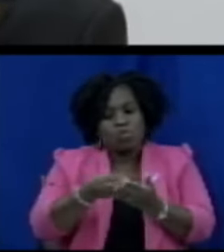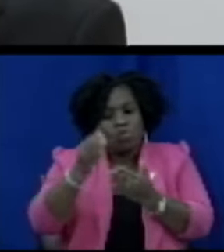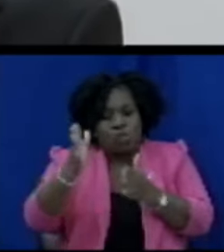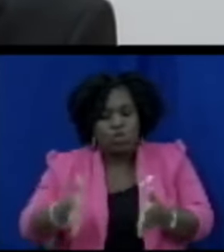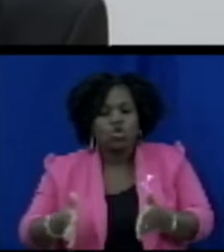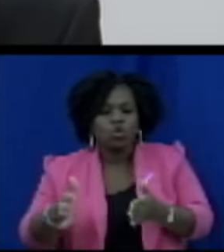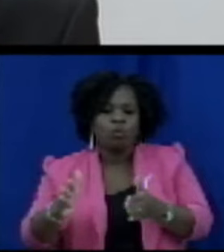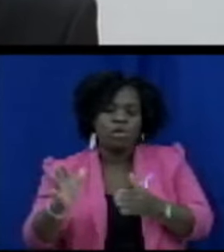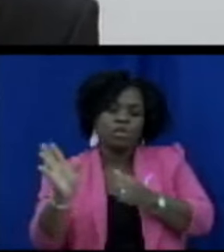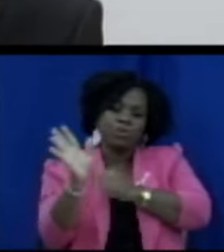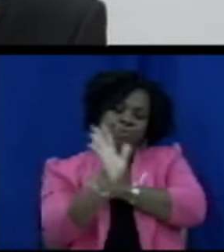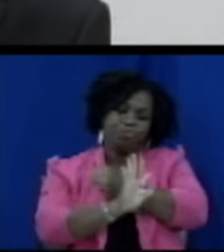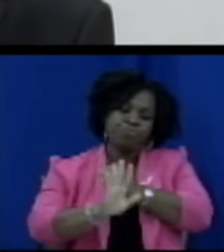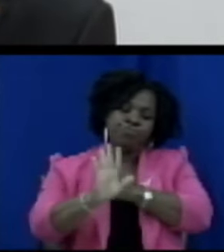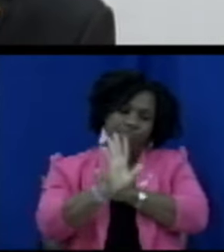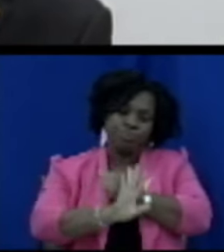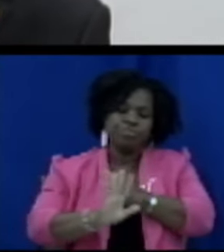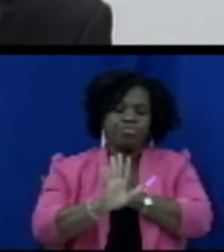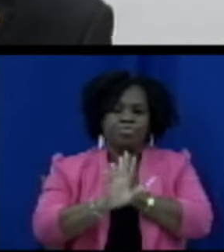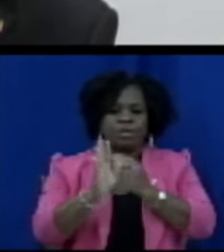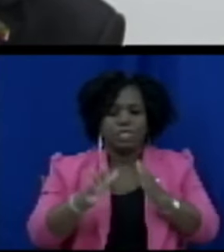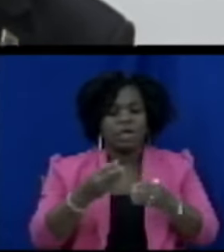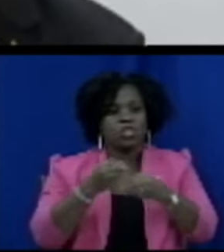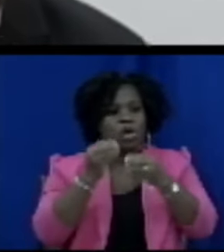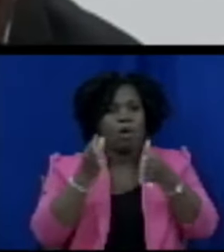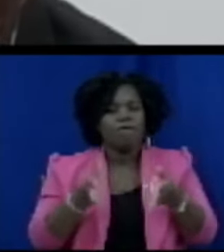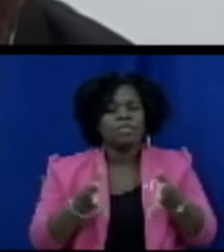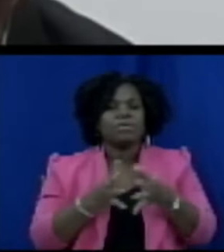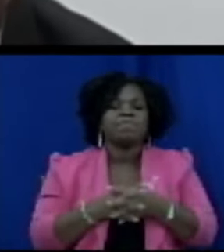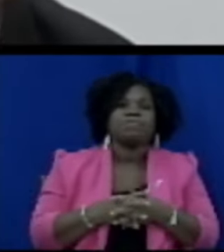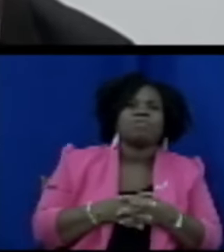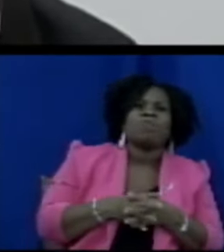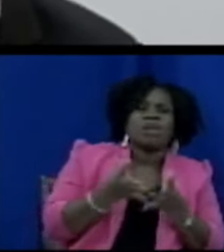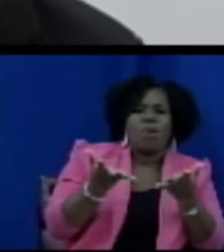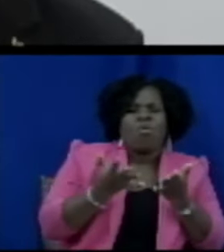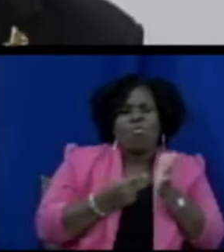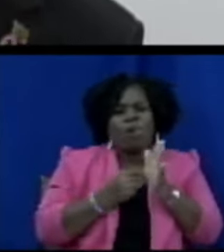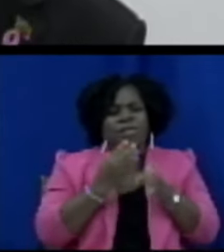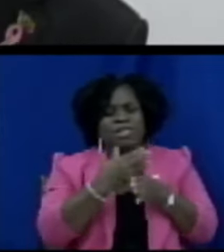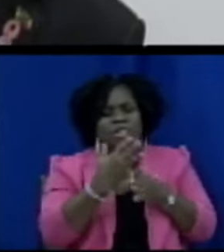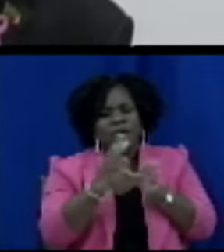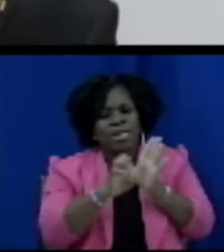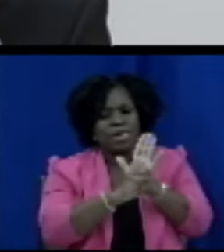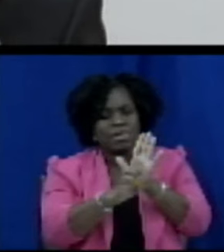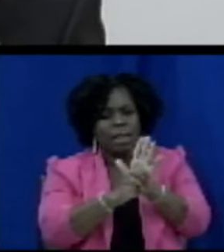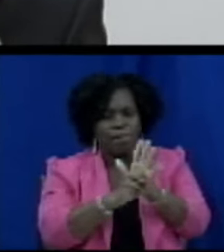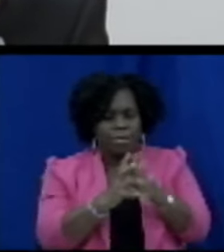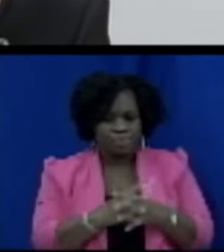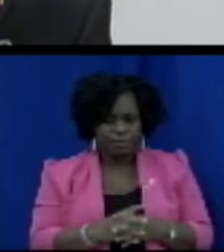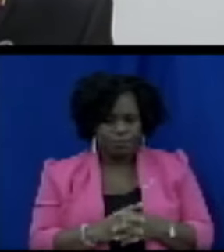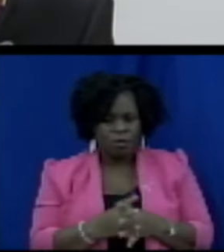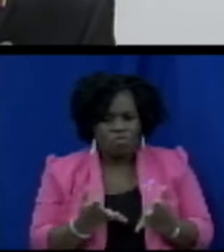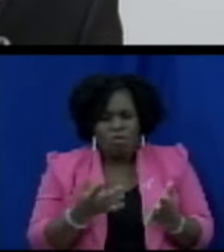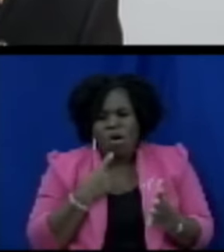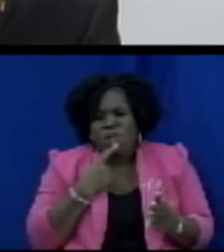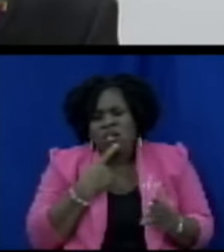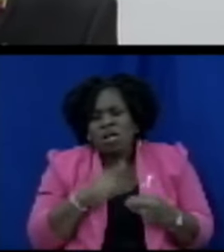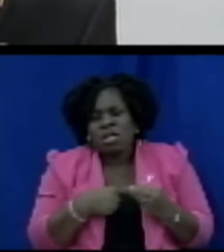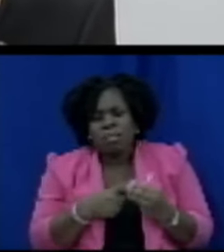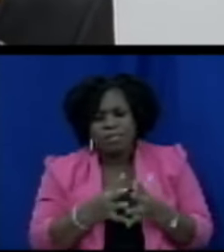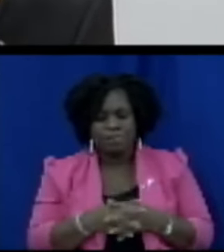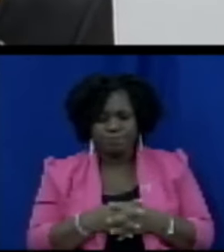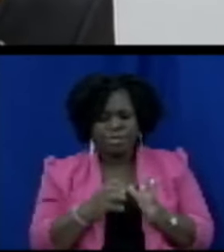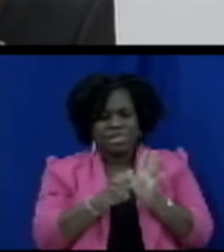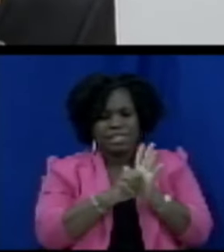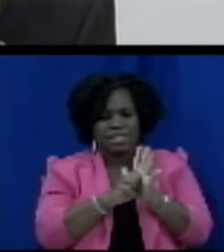ministry of consumer affairs etc I want to give you an example of what I speak of for example